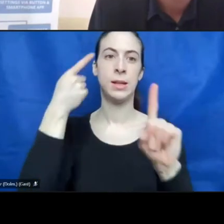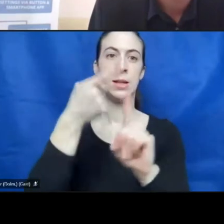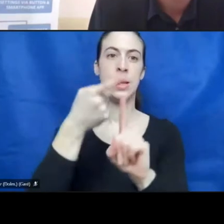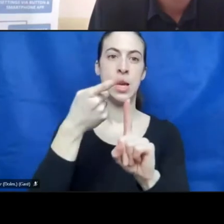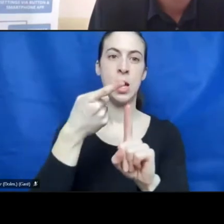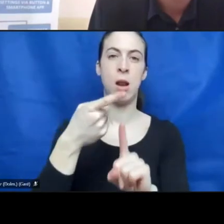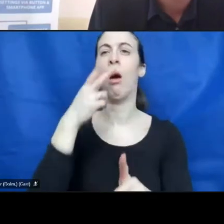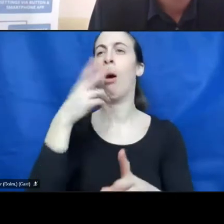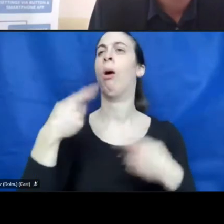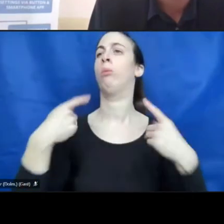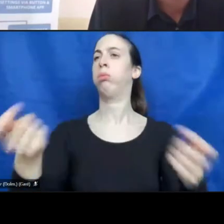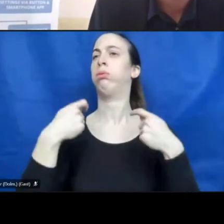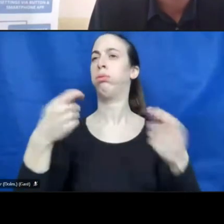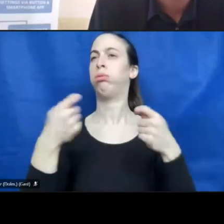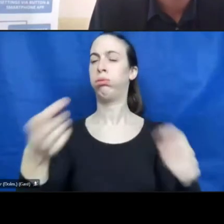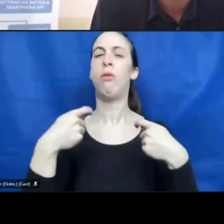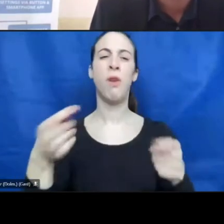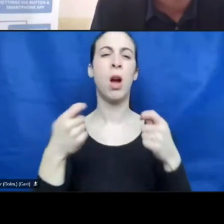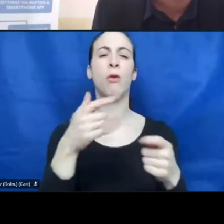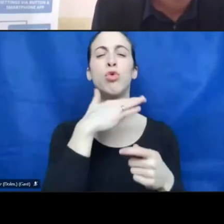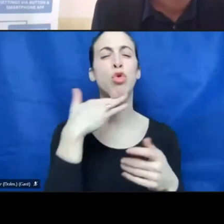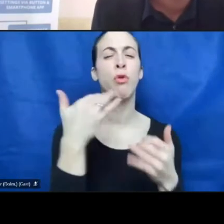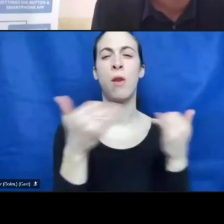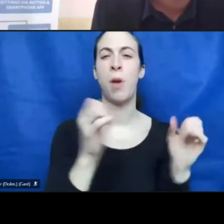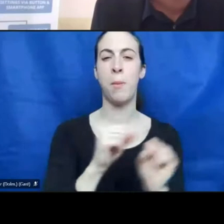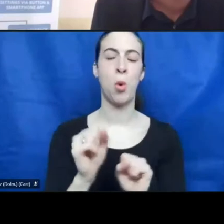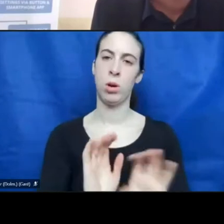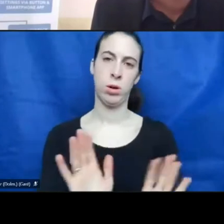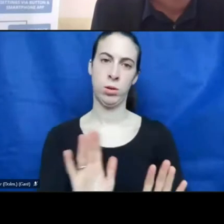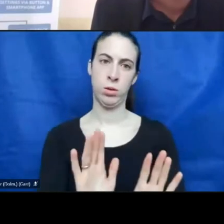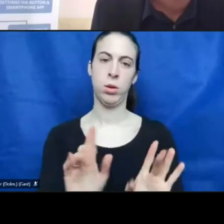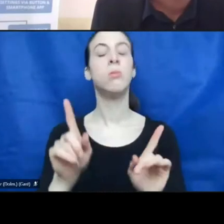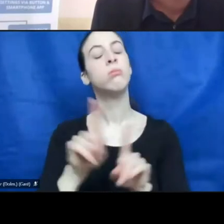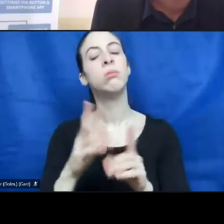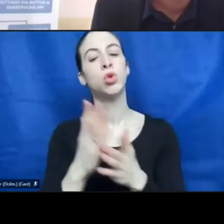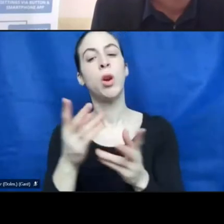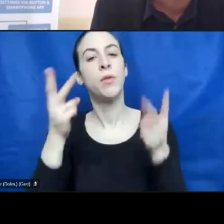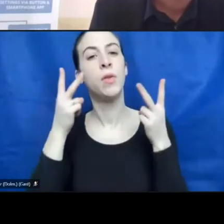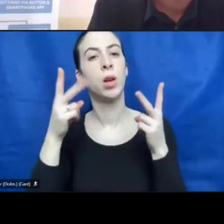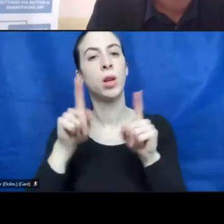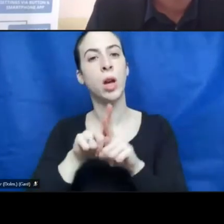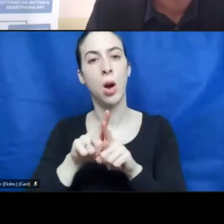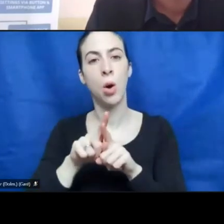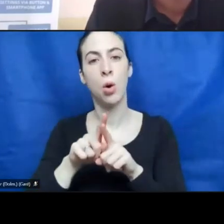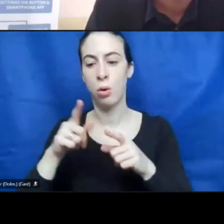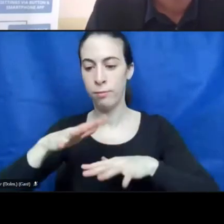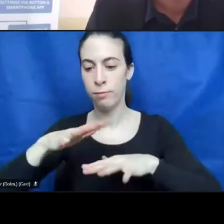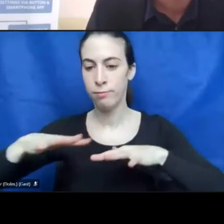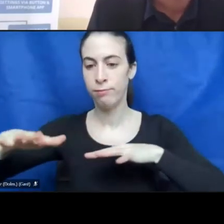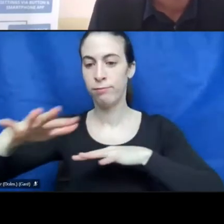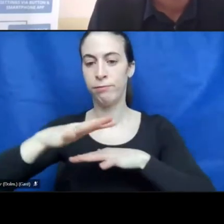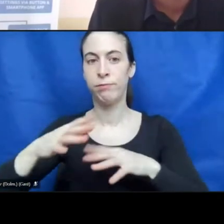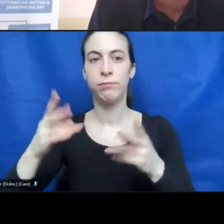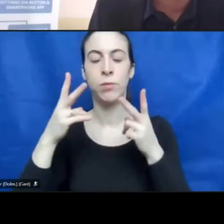sell as much as possible of tobacco products, but we have to make sure that the local care with this product